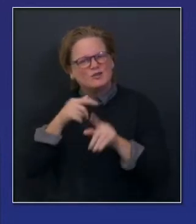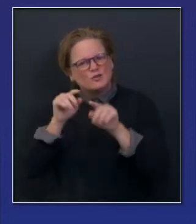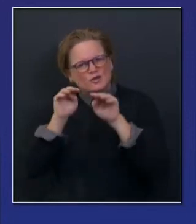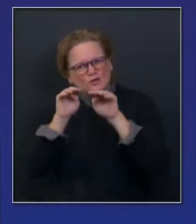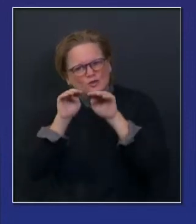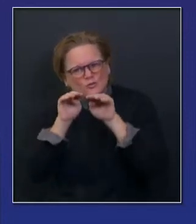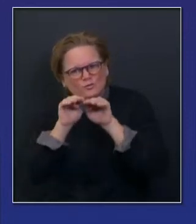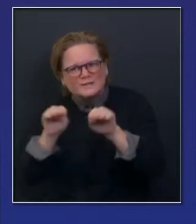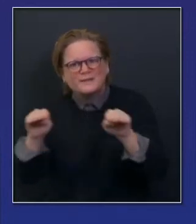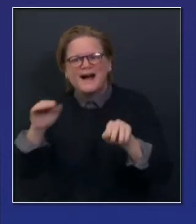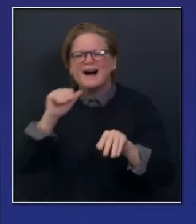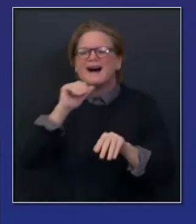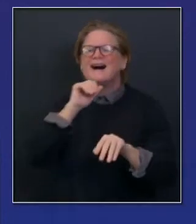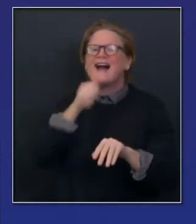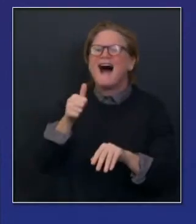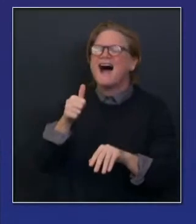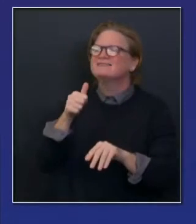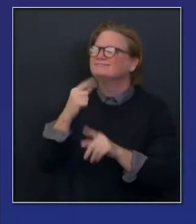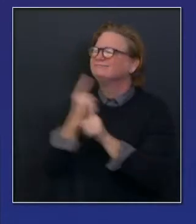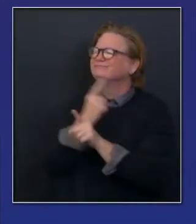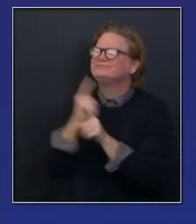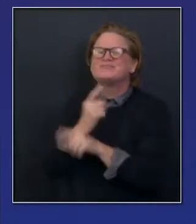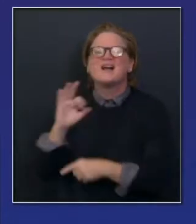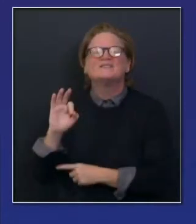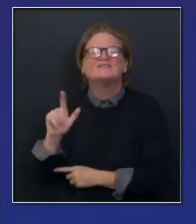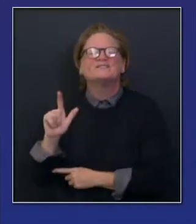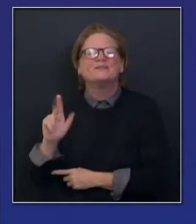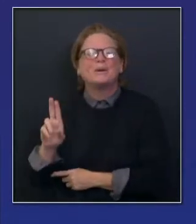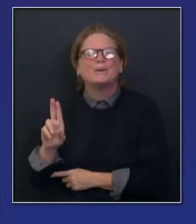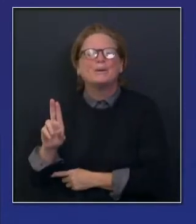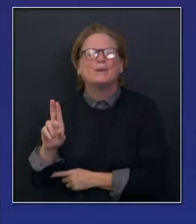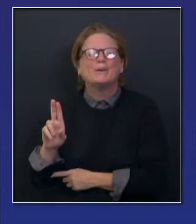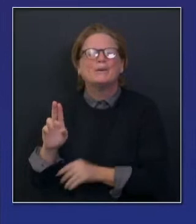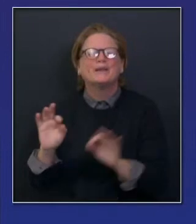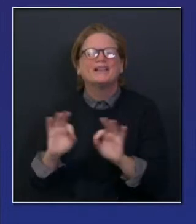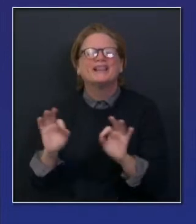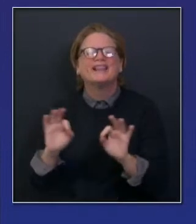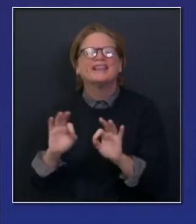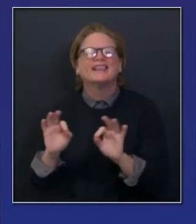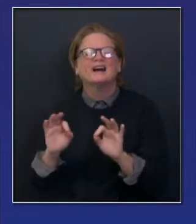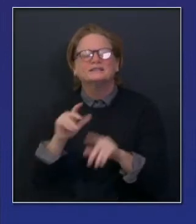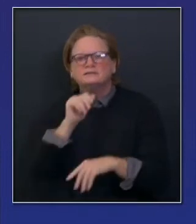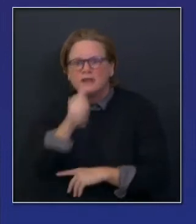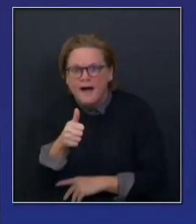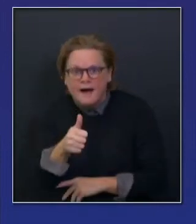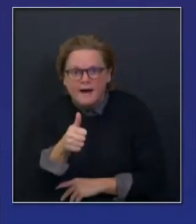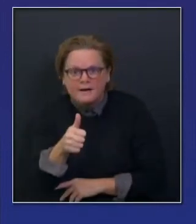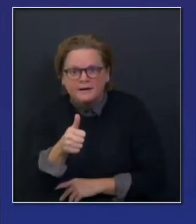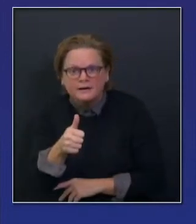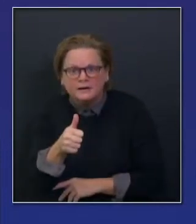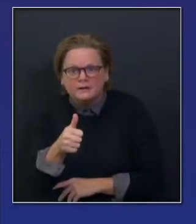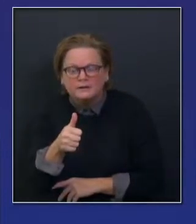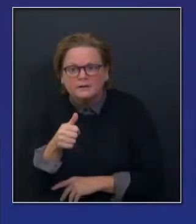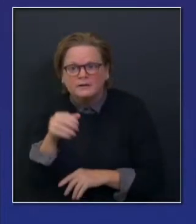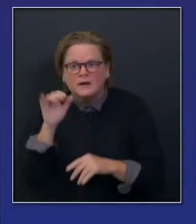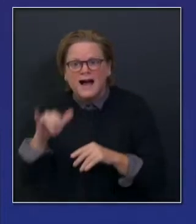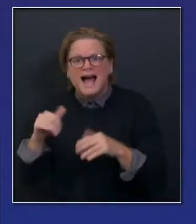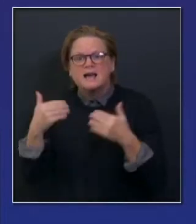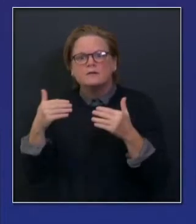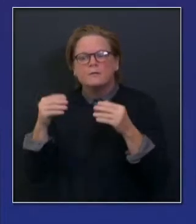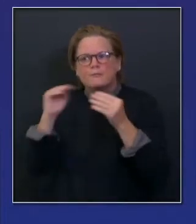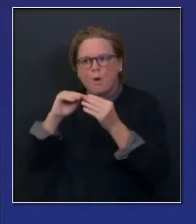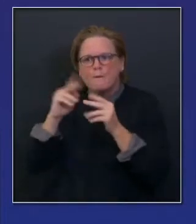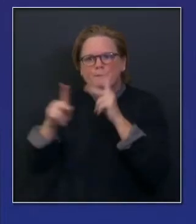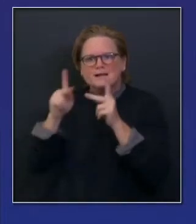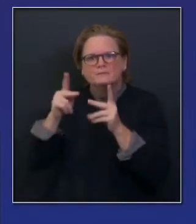flu. This is not something to be, you know, trifled with. This is a deadly disease, a deadly pandemic, and we're in the